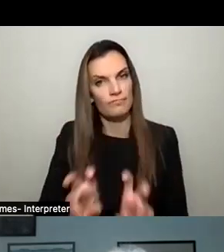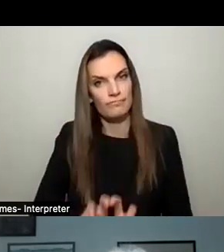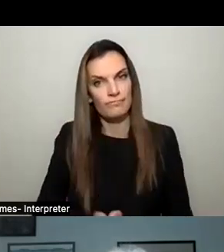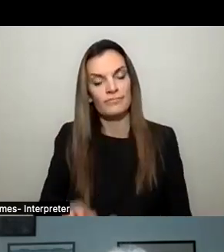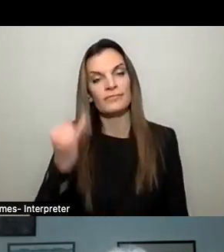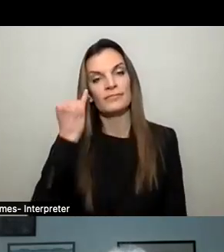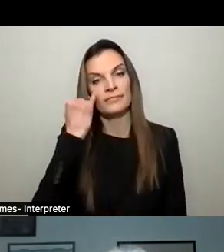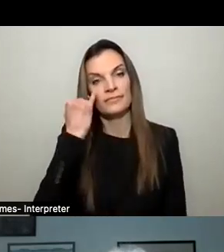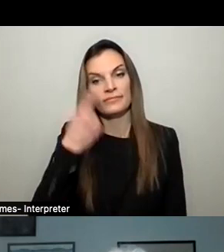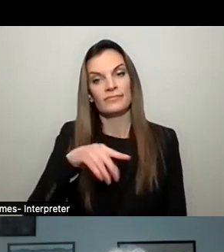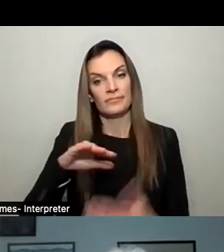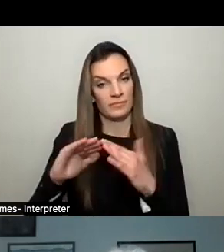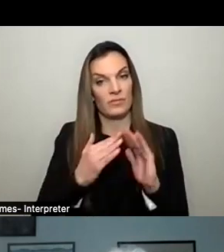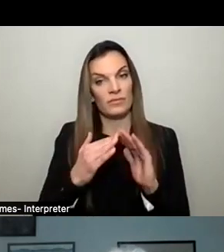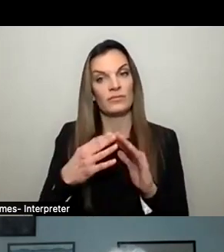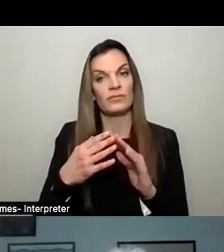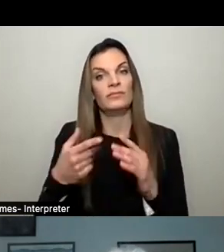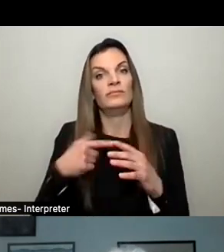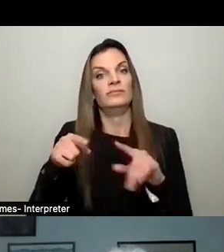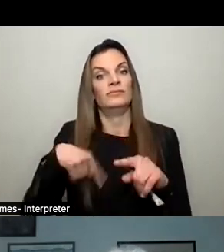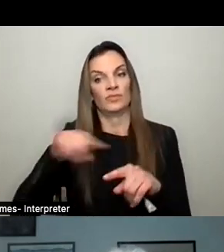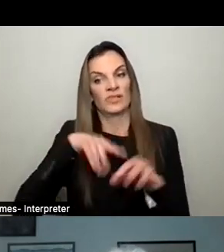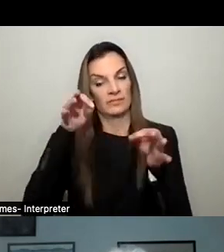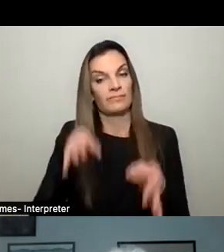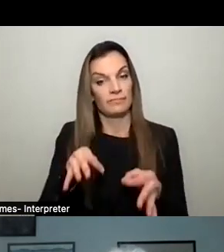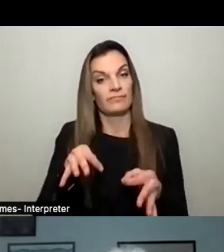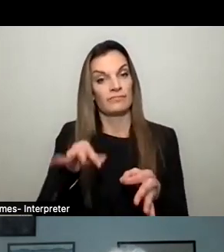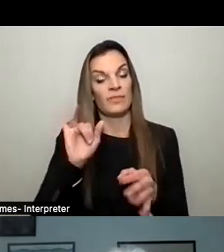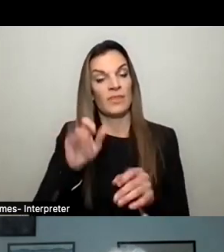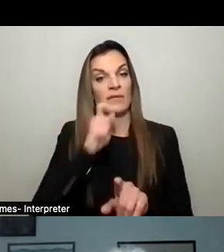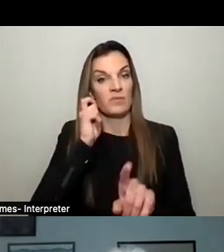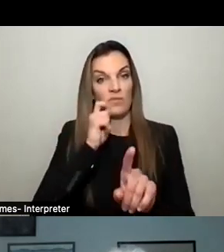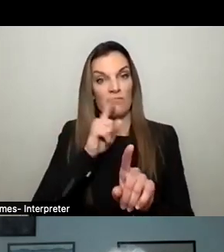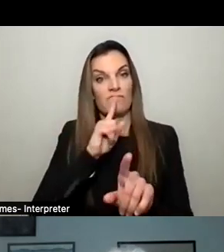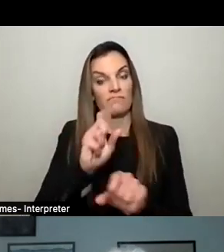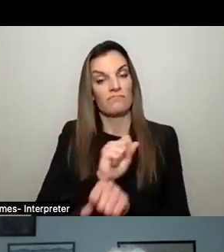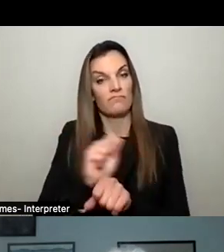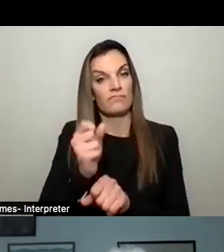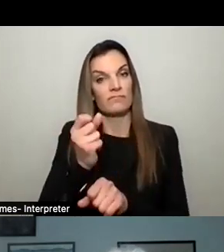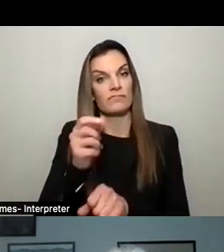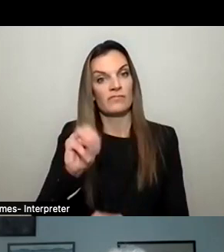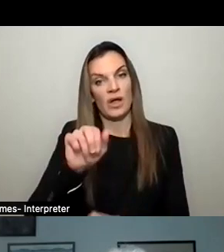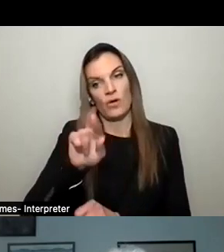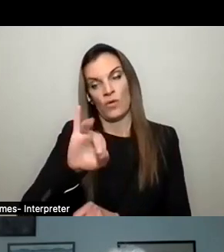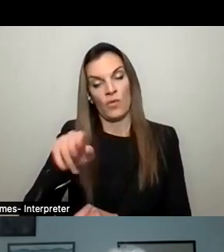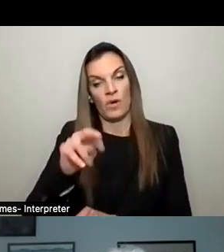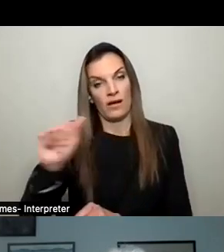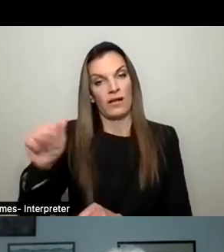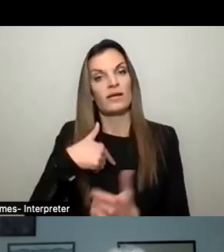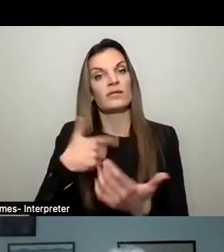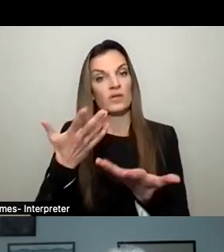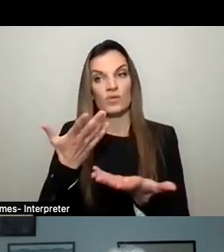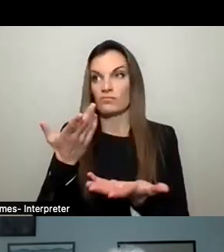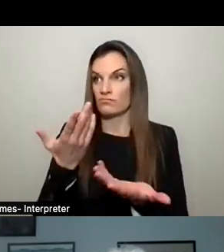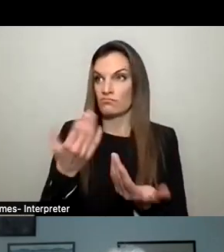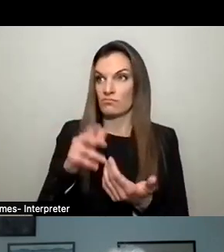if we're going to, as a community and as a society decide that marijuana is an available, uh, substance that we wish to allow once it's decriminalized